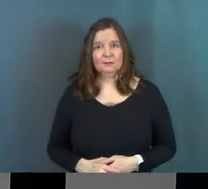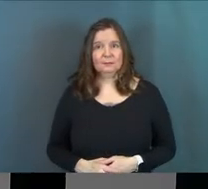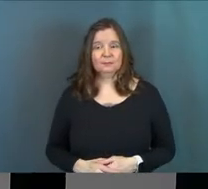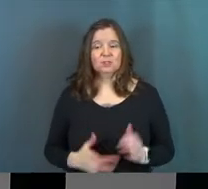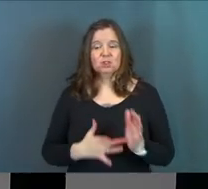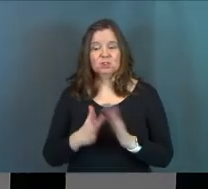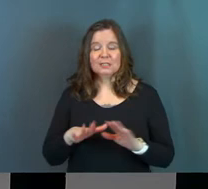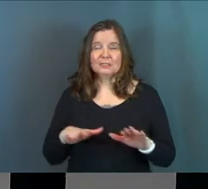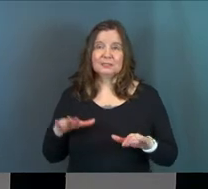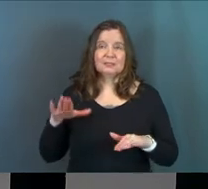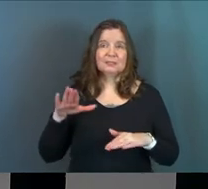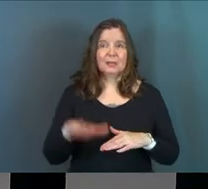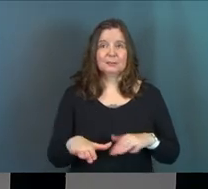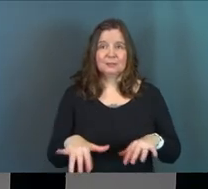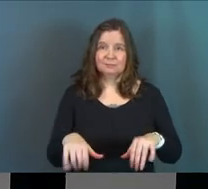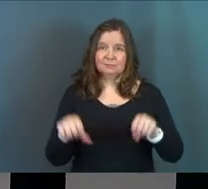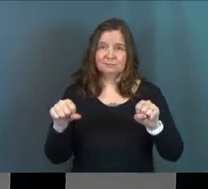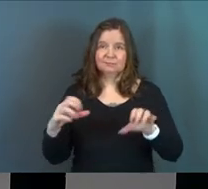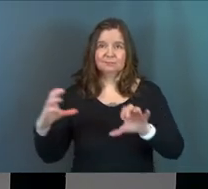Jesus steps in.